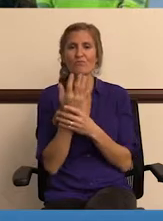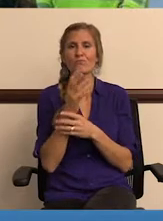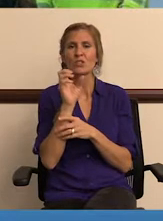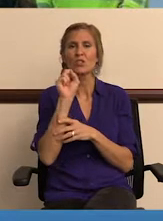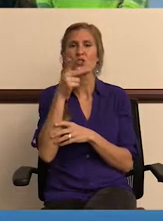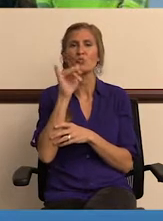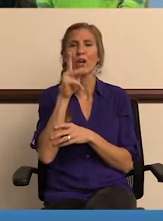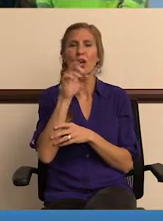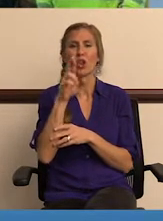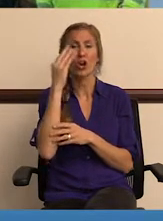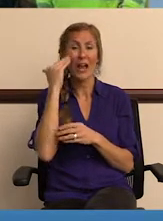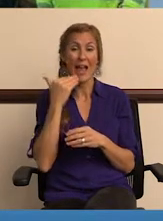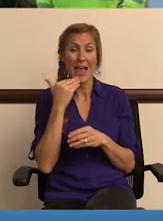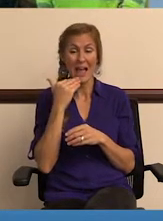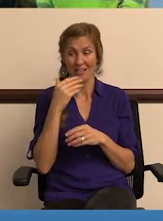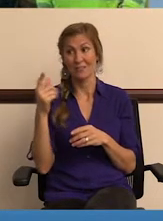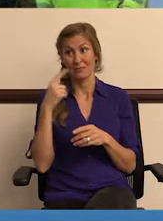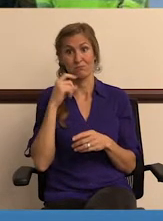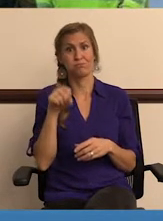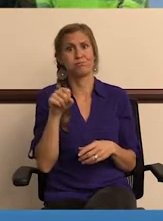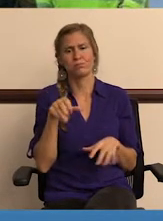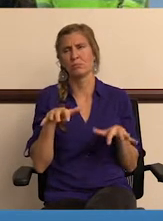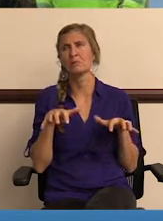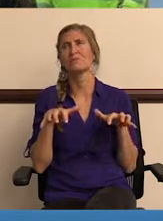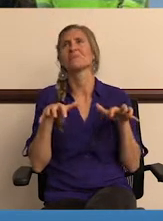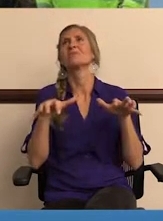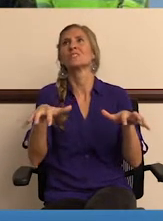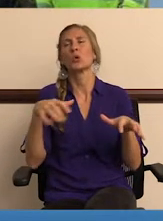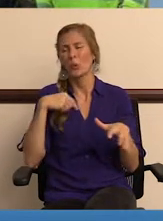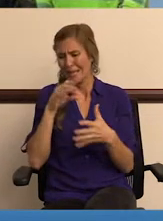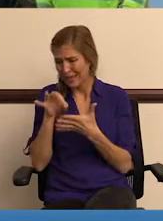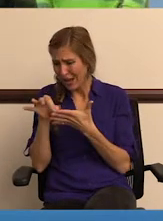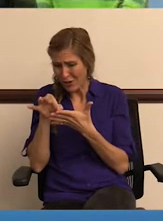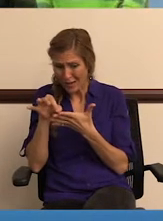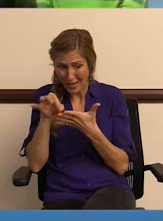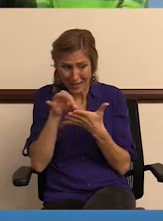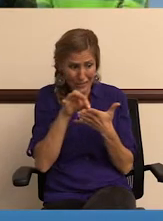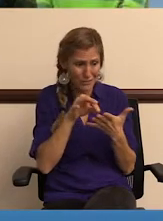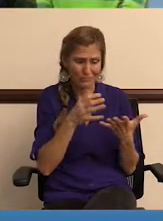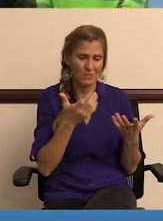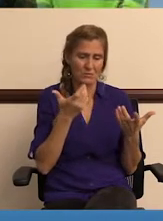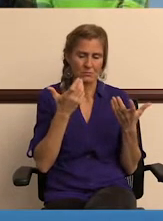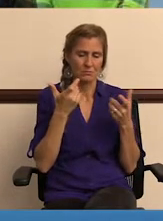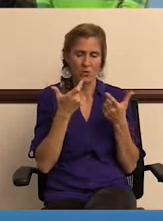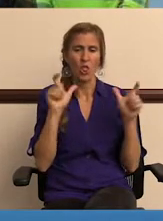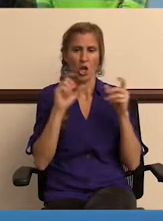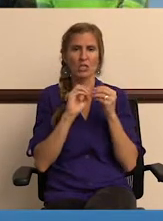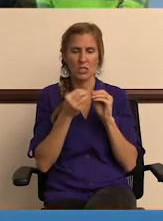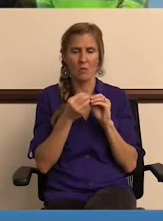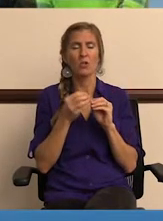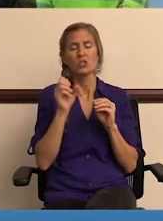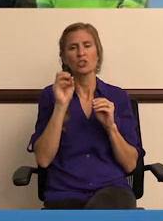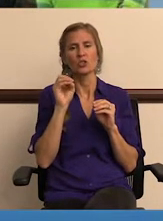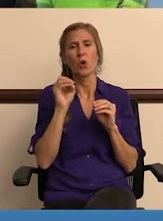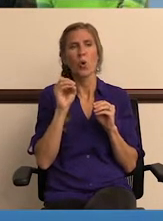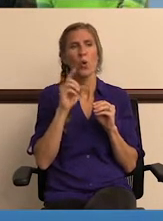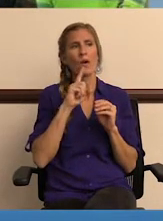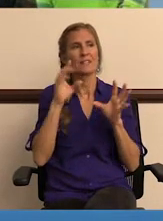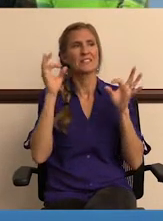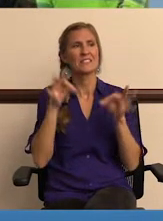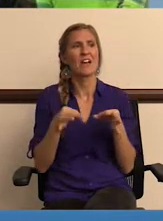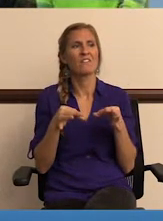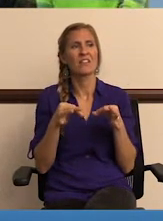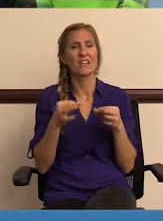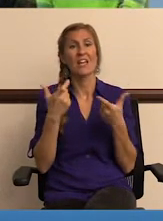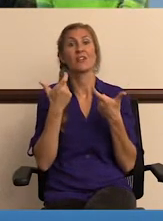sprinkler heads. Yeah, it's countless. I mean, if we went out and counted, would be a big number. Yeah. So, you